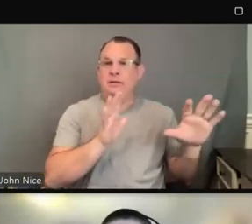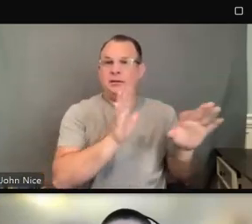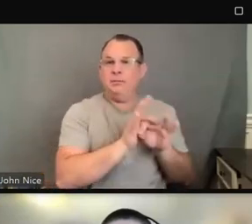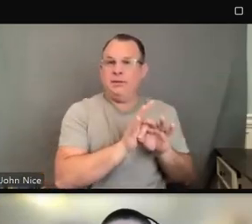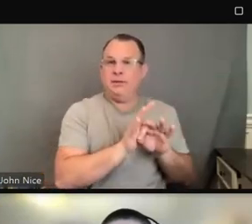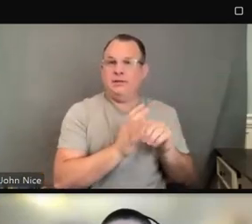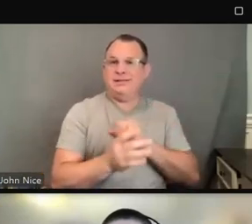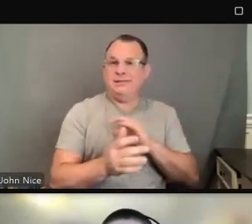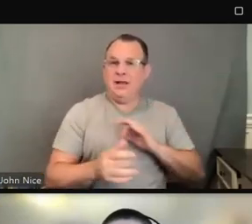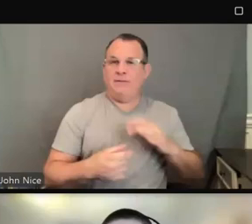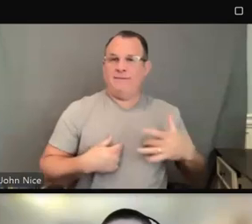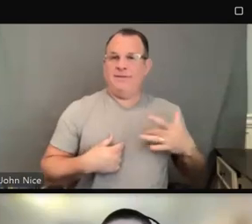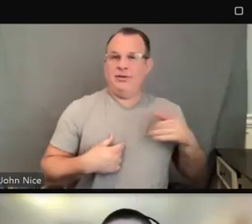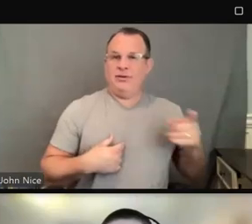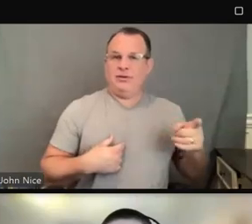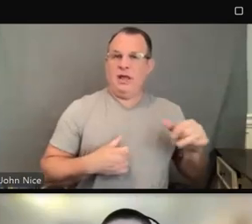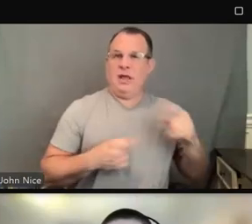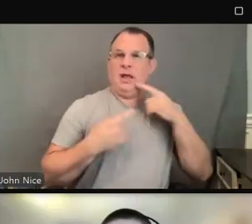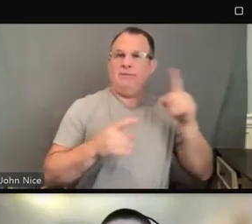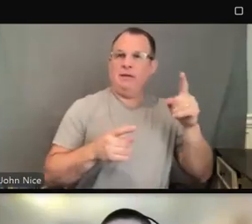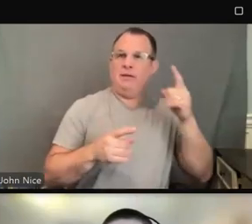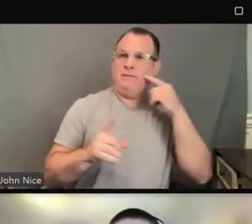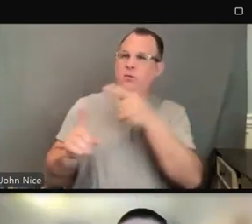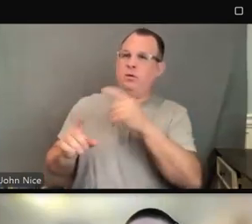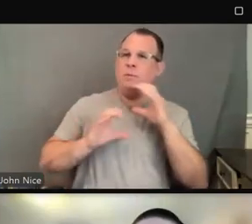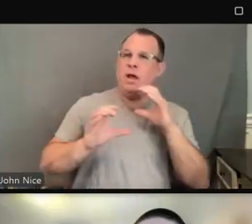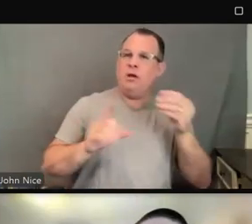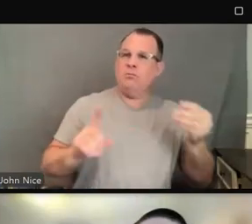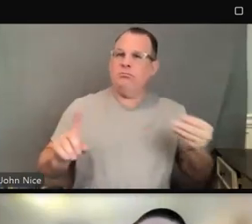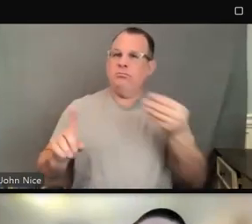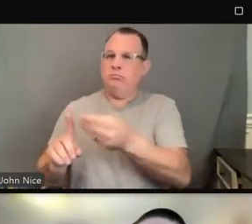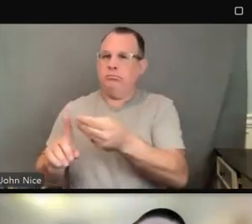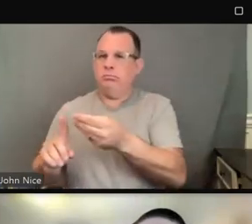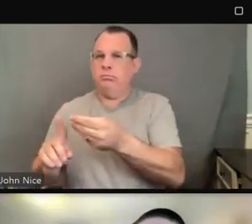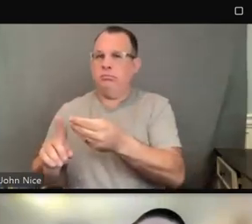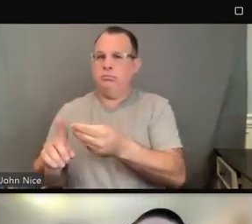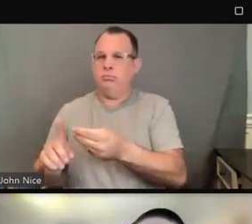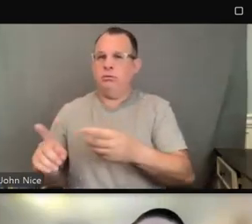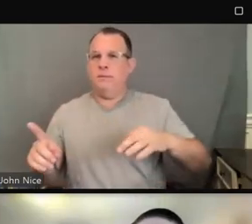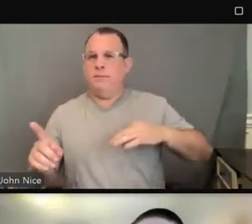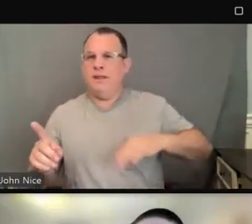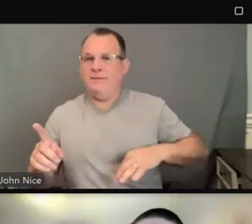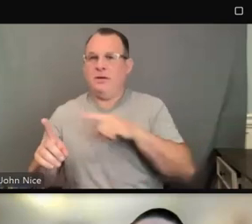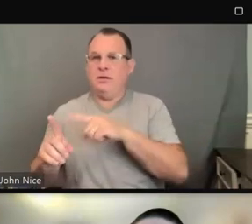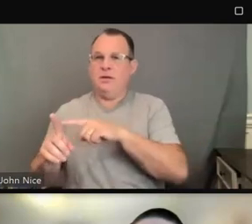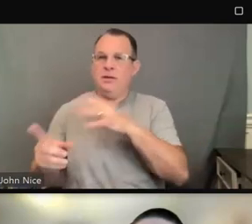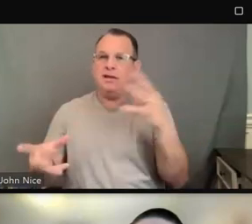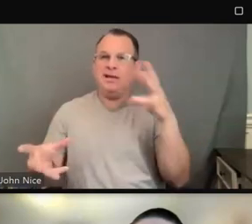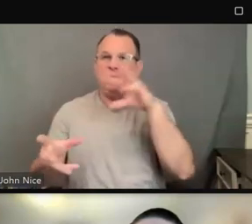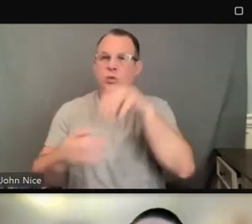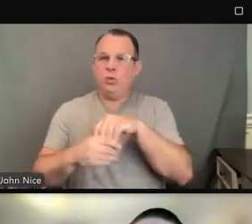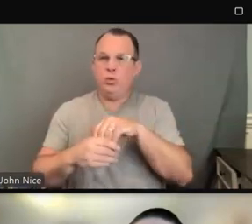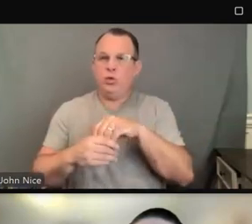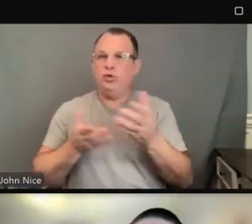order for that person to participate in or benefit from the service or the program that they